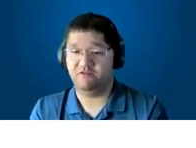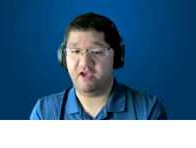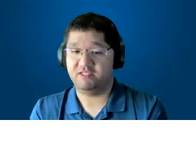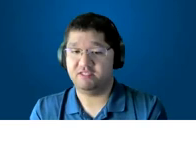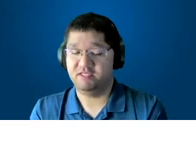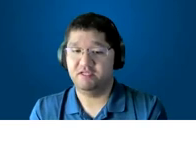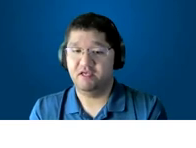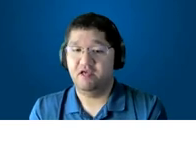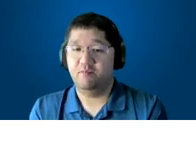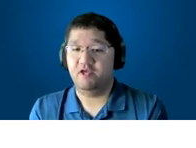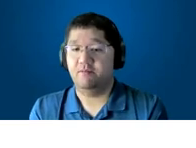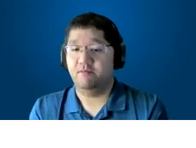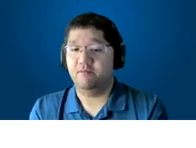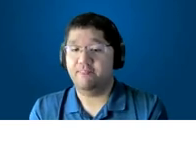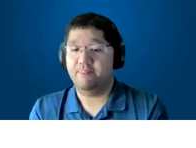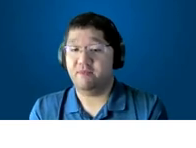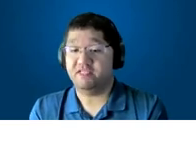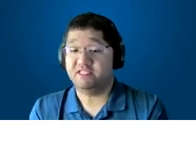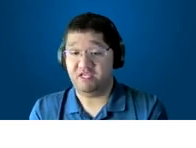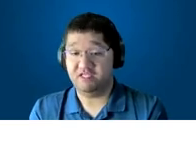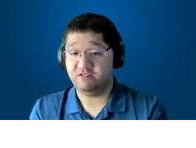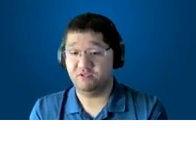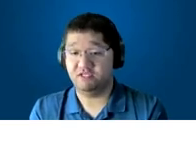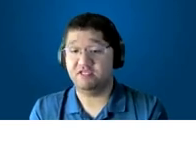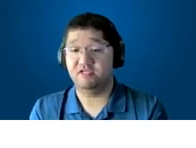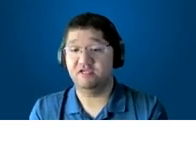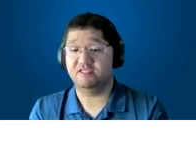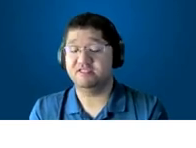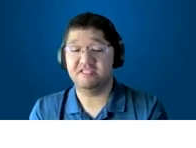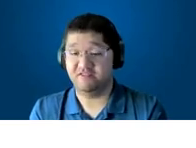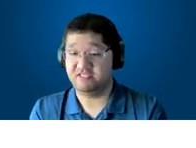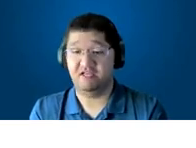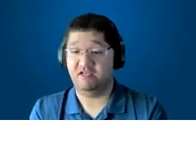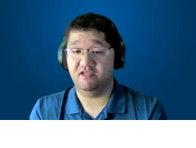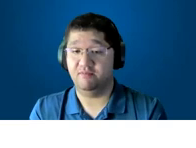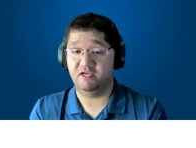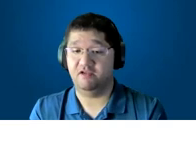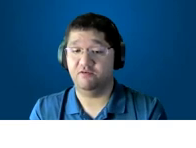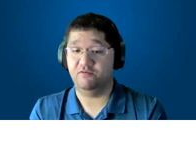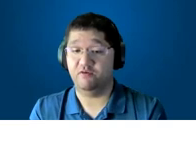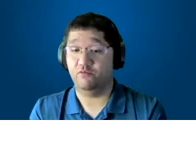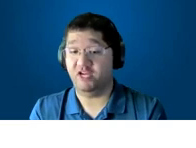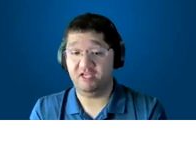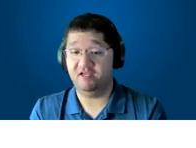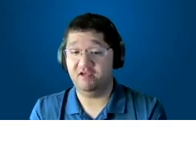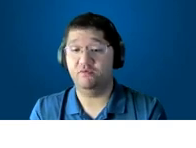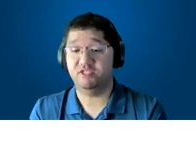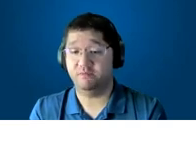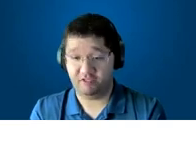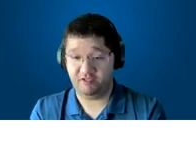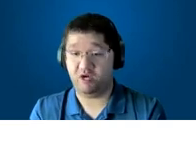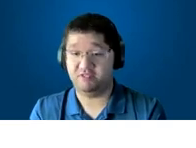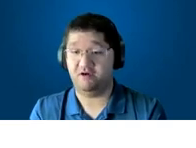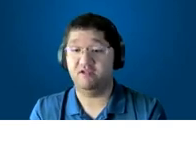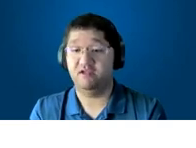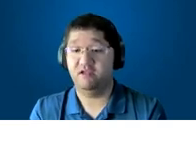recover pretty fast but my speech was devastated and my reading was